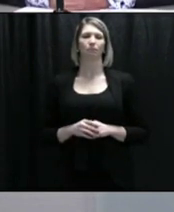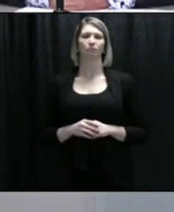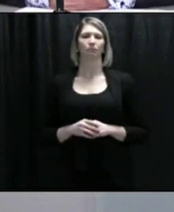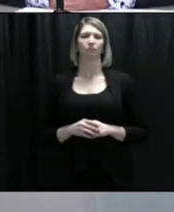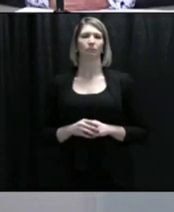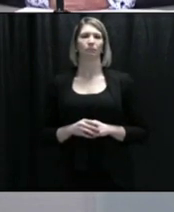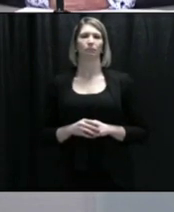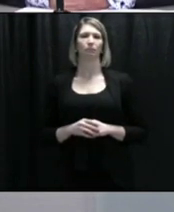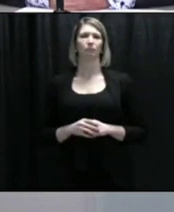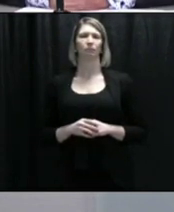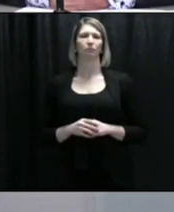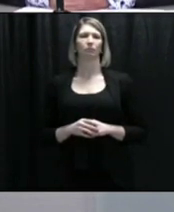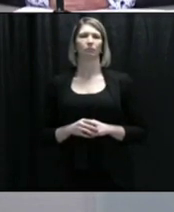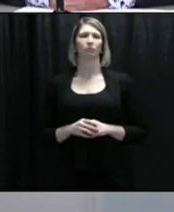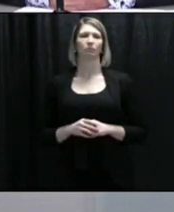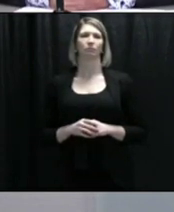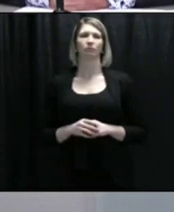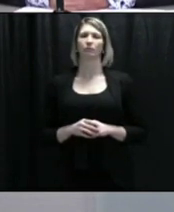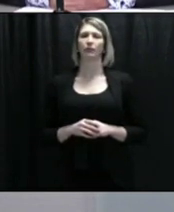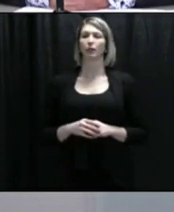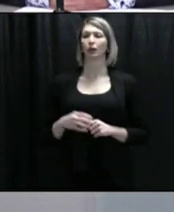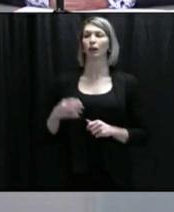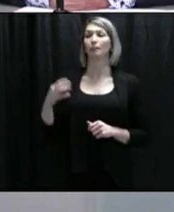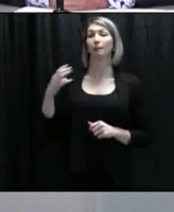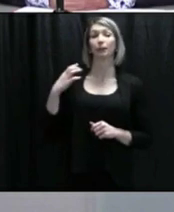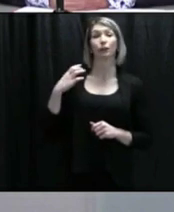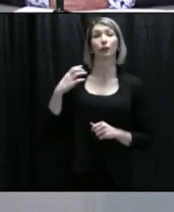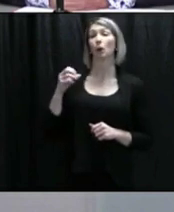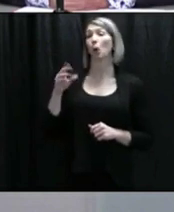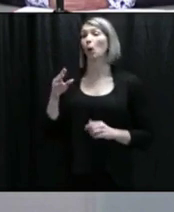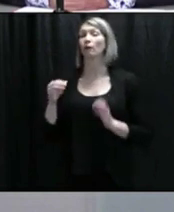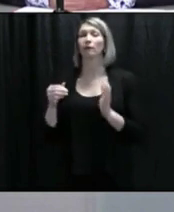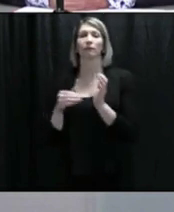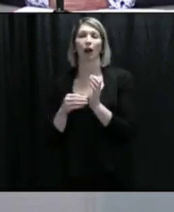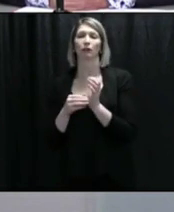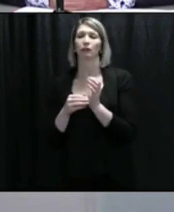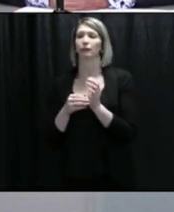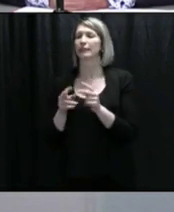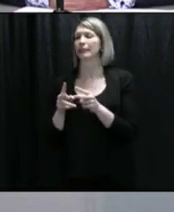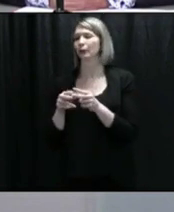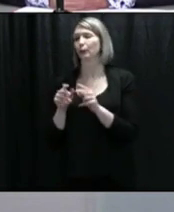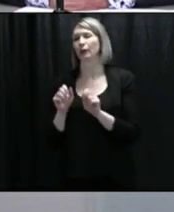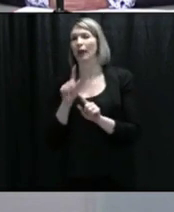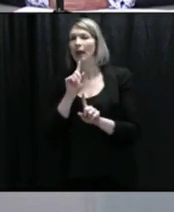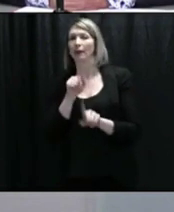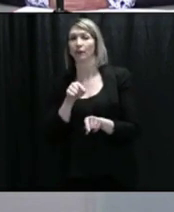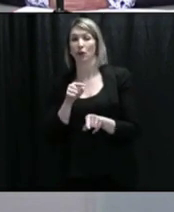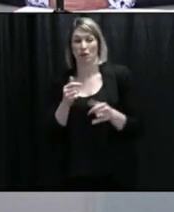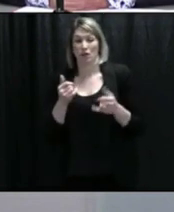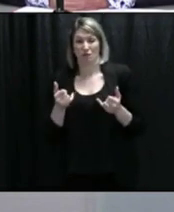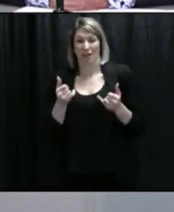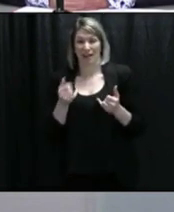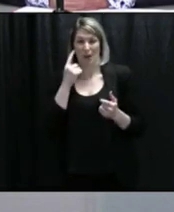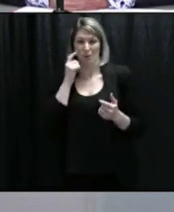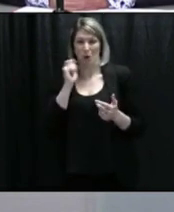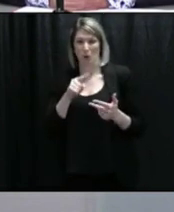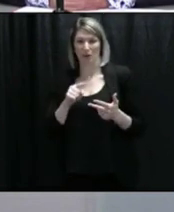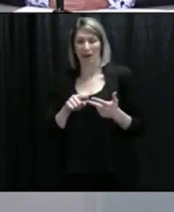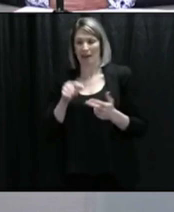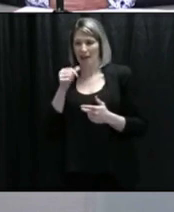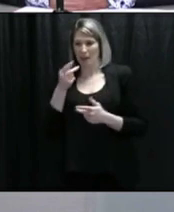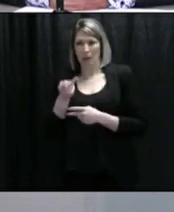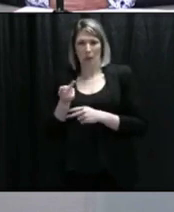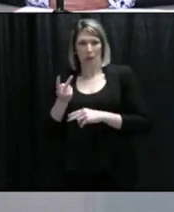Dr. Fitzgerald or Minister Hagee, the number of new cases has dropped for about three or four days in a row now since we saw that big spike,